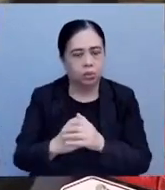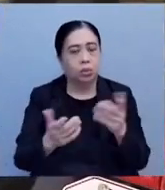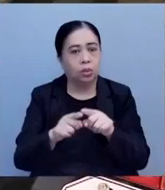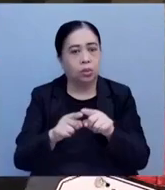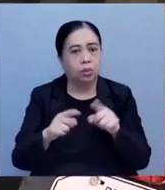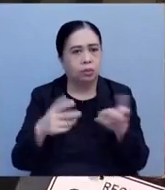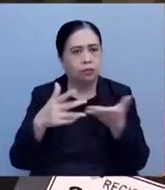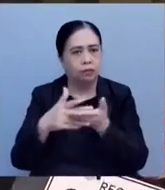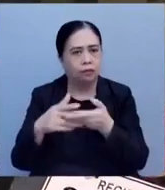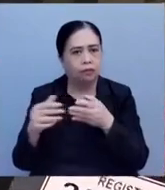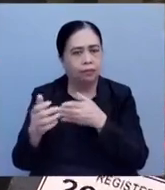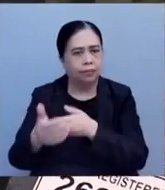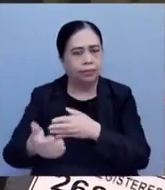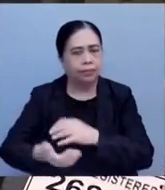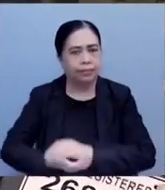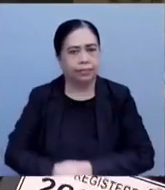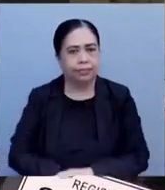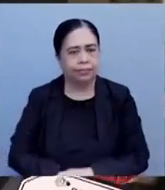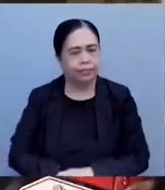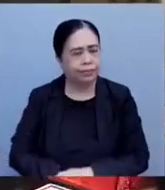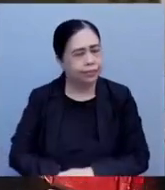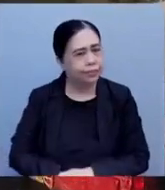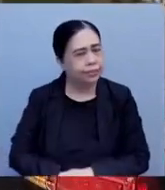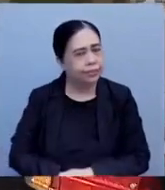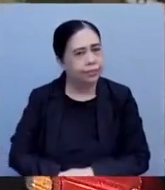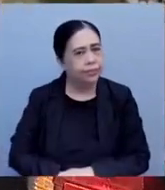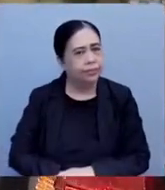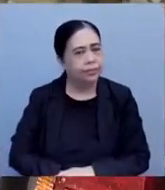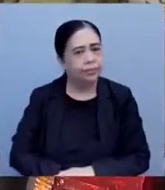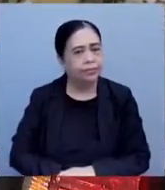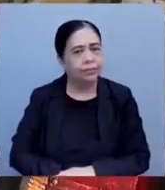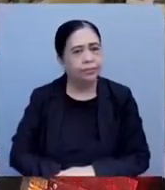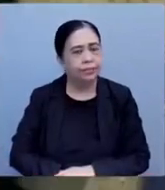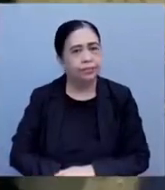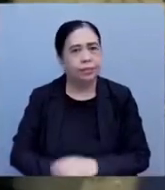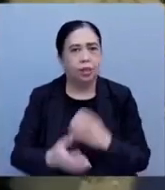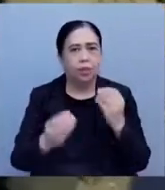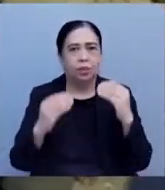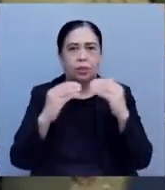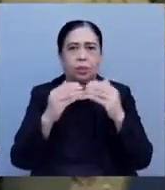the motorcycle of the victim. They're calling for justice for their loved one.